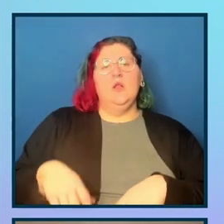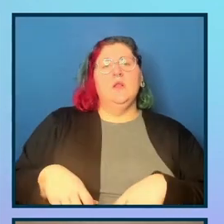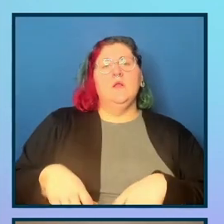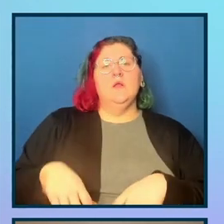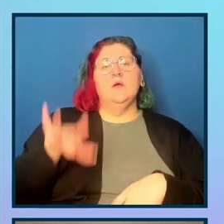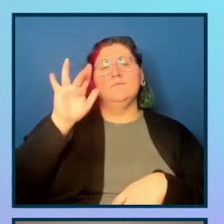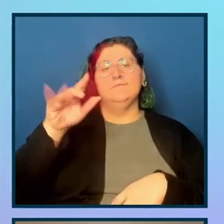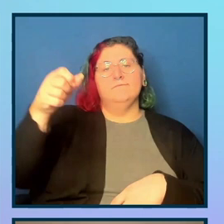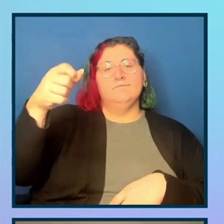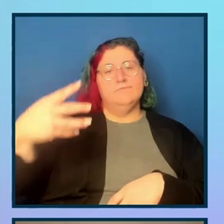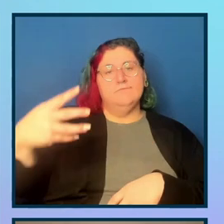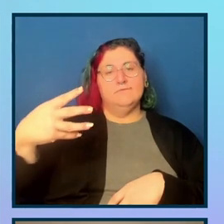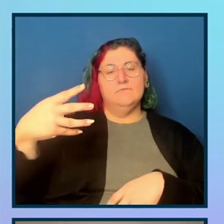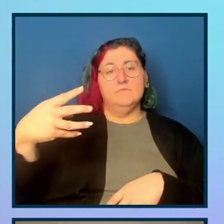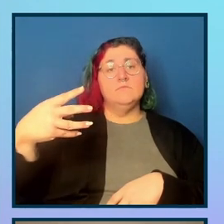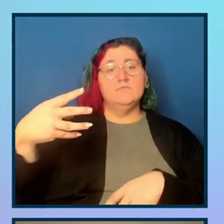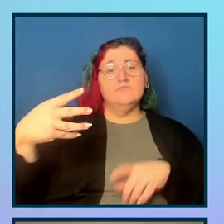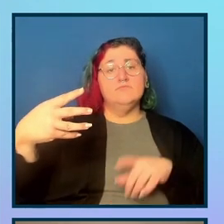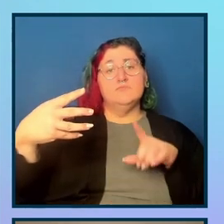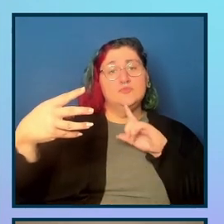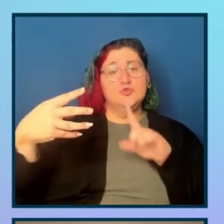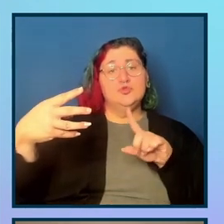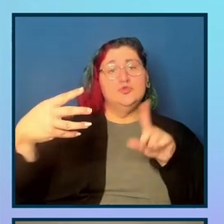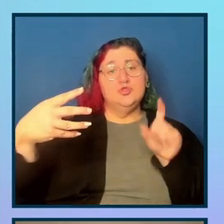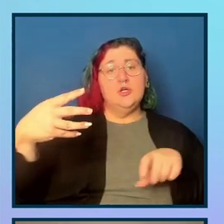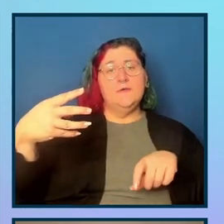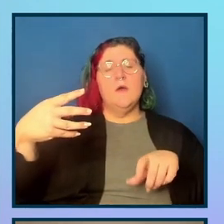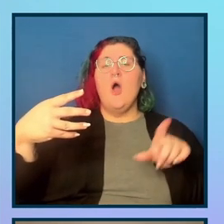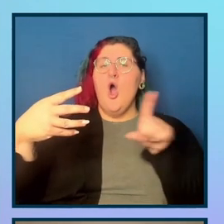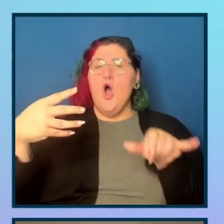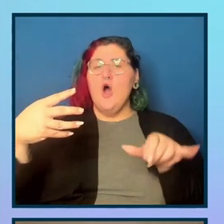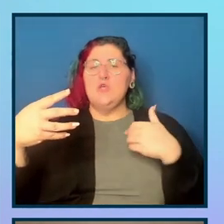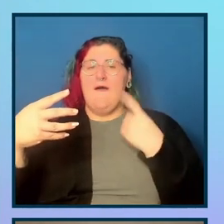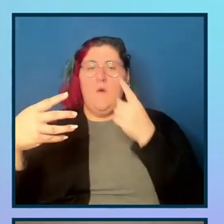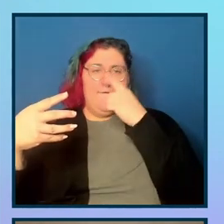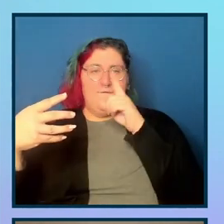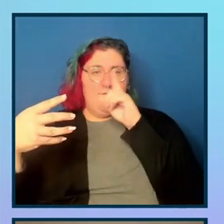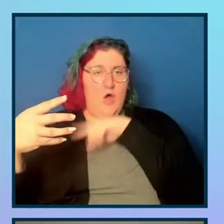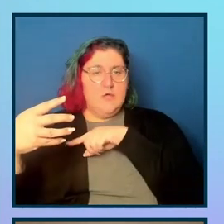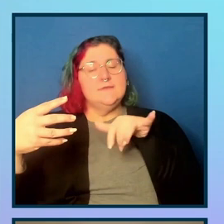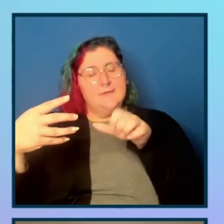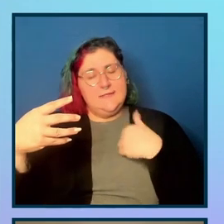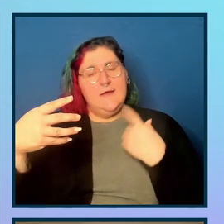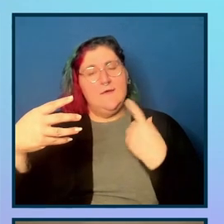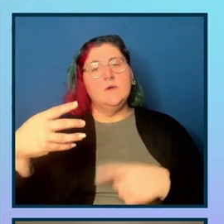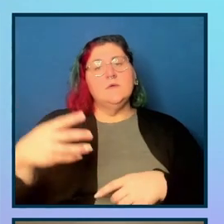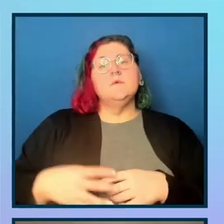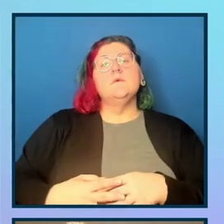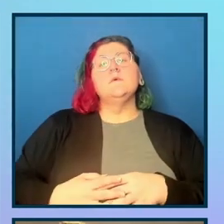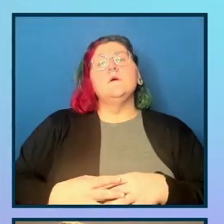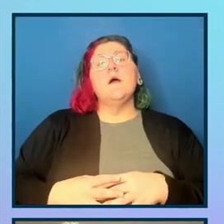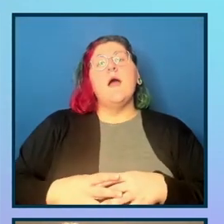states are expanded true. It should have one for false too. Yep. Sure enough. does. And, um, the, the checkbox